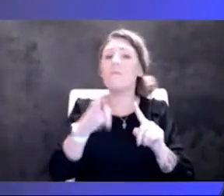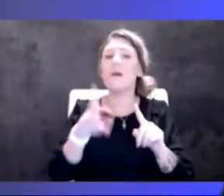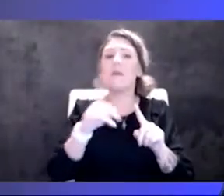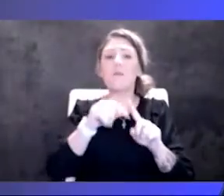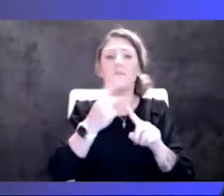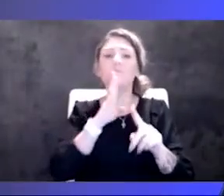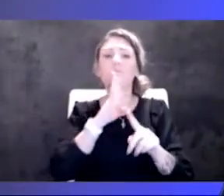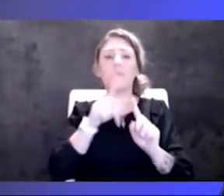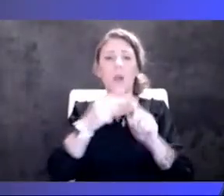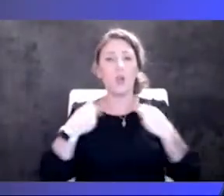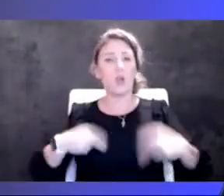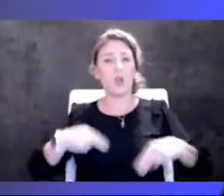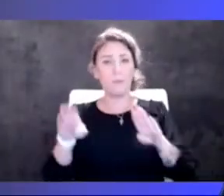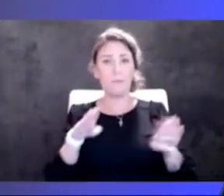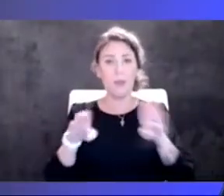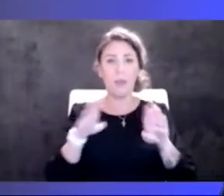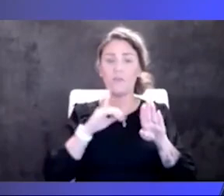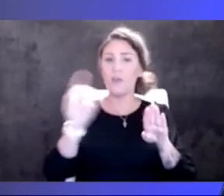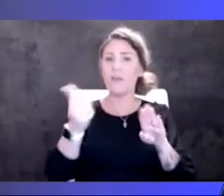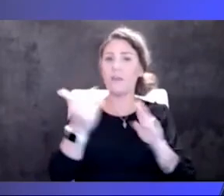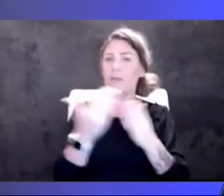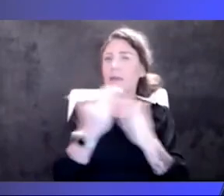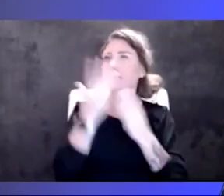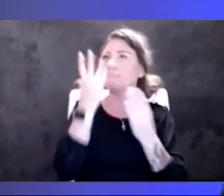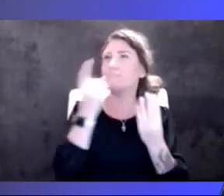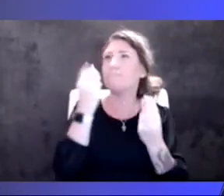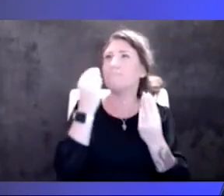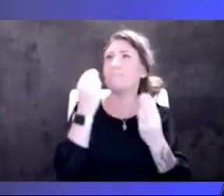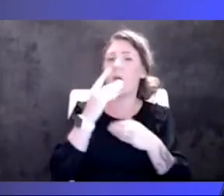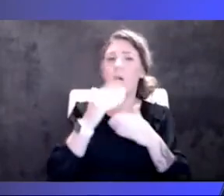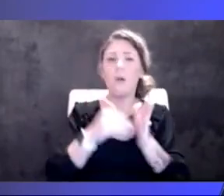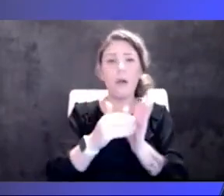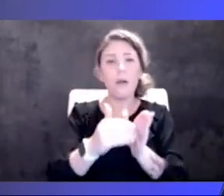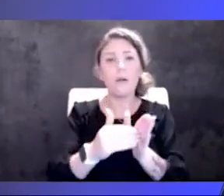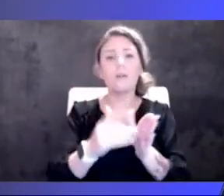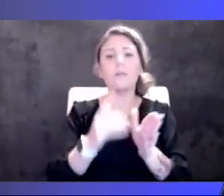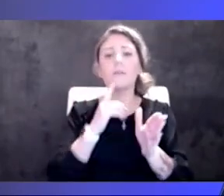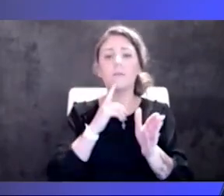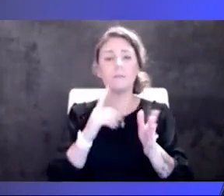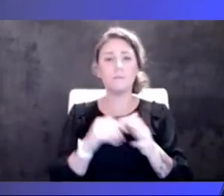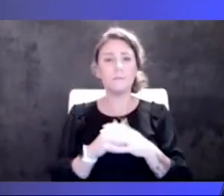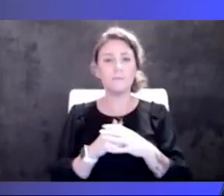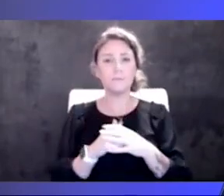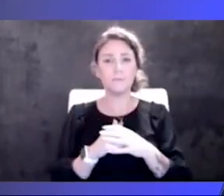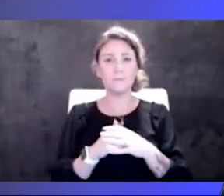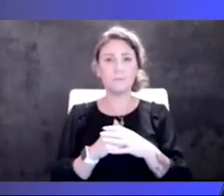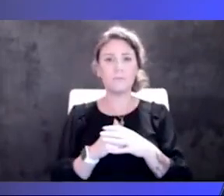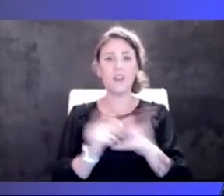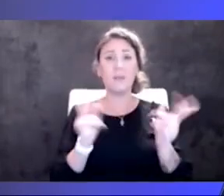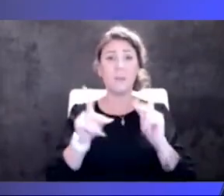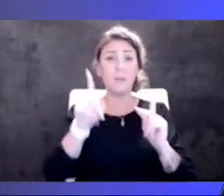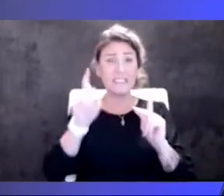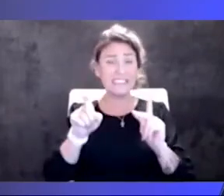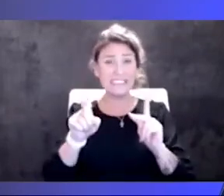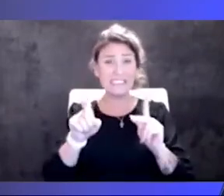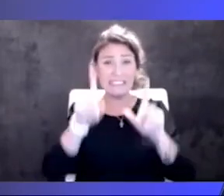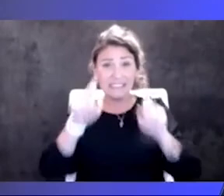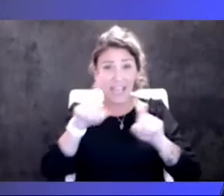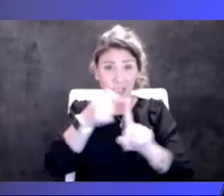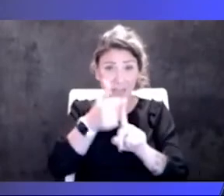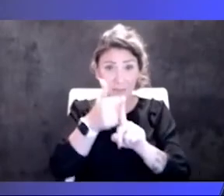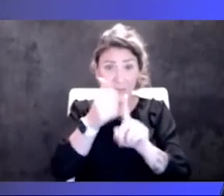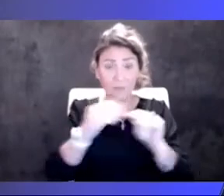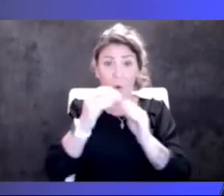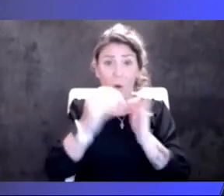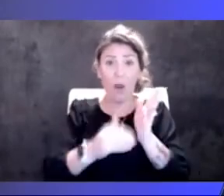the other thing that I'm thinking about a lot is people need to more liberally test themselves. They, people need to really